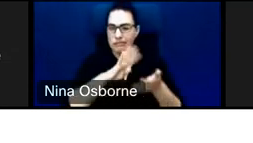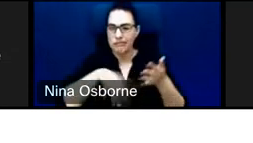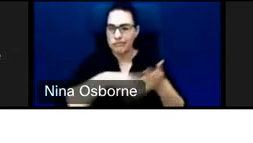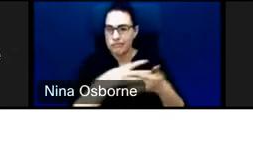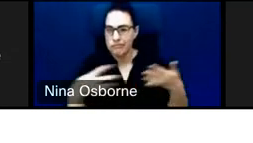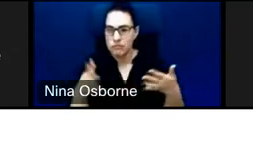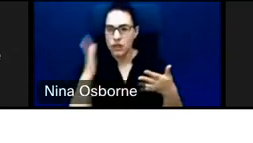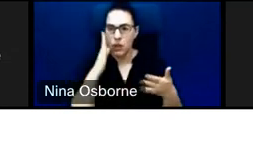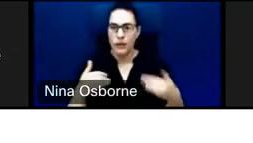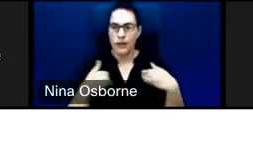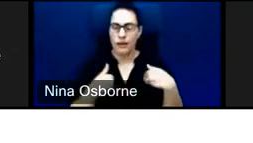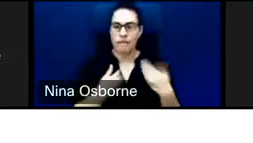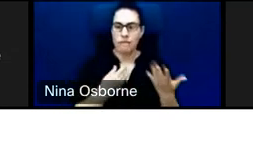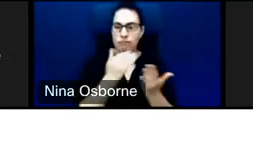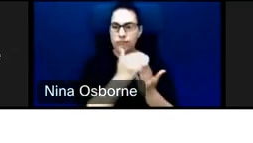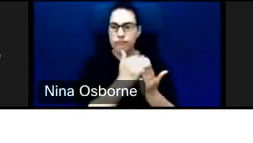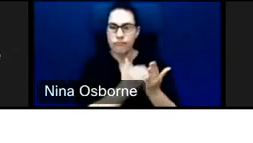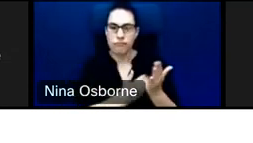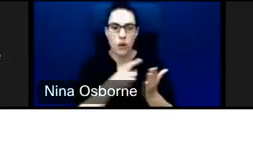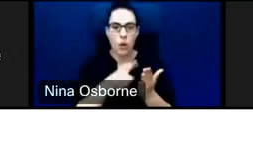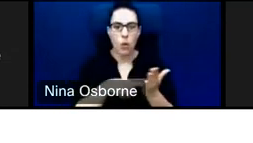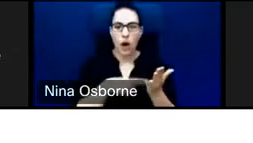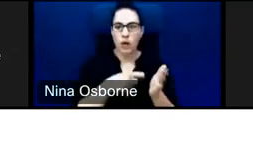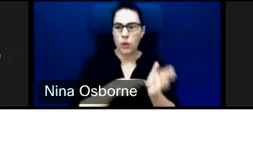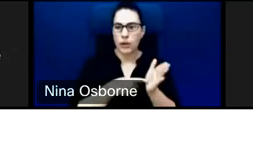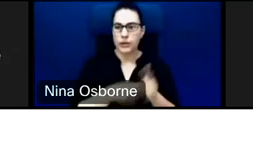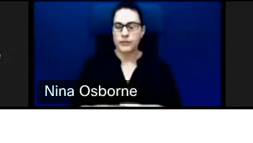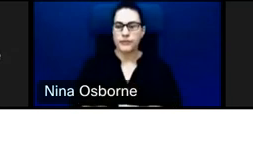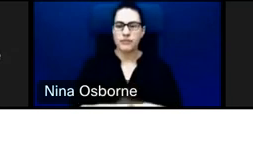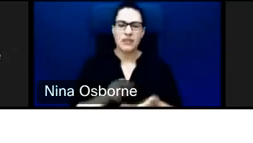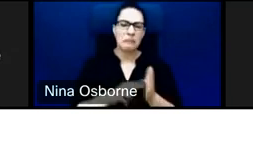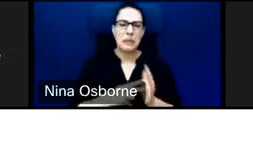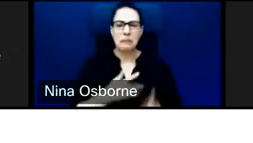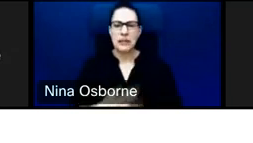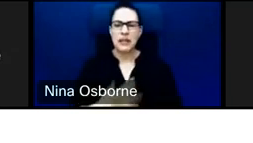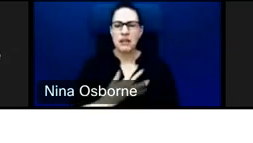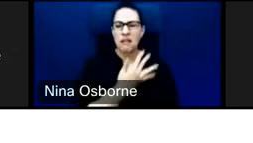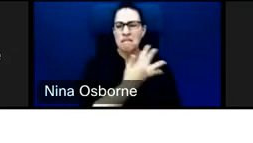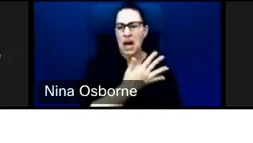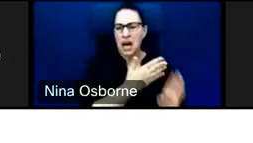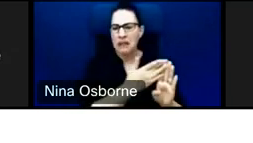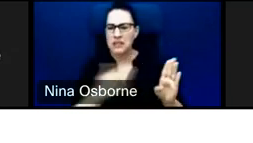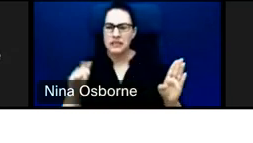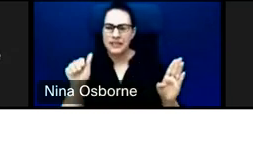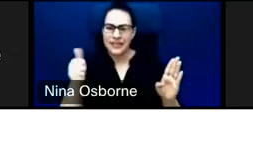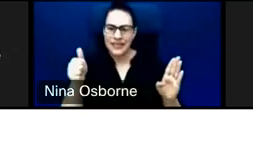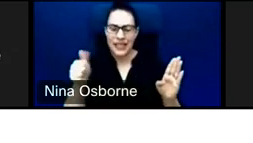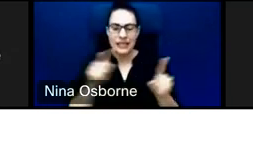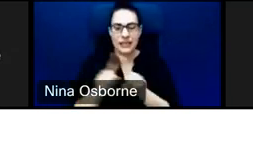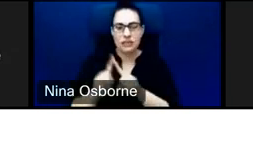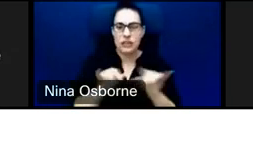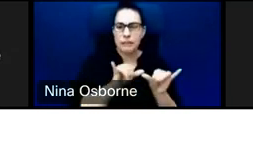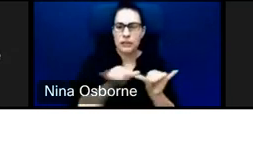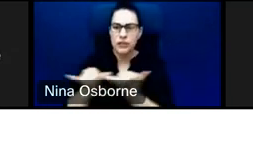like five to ten metrics that will be used to assess the development